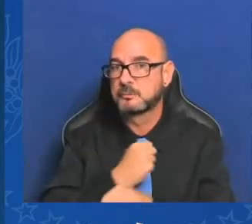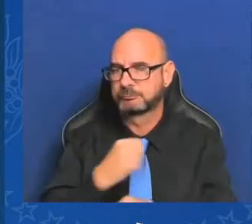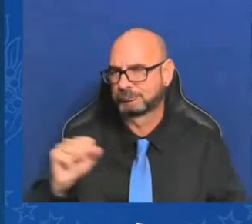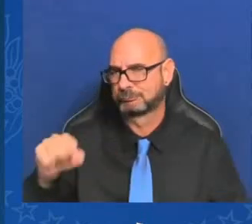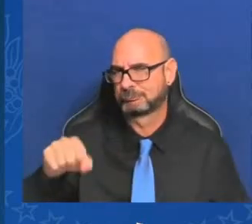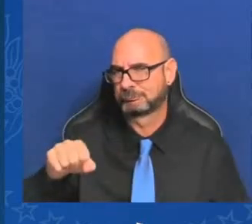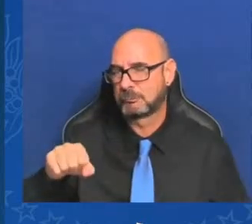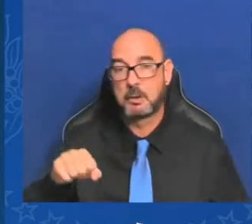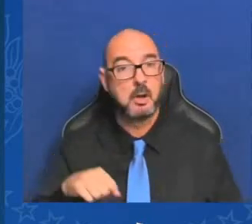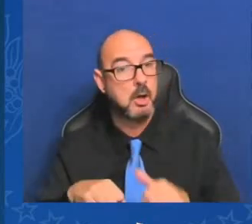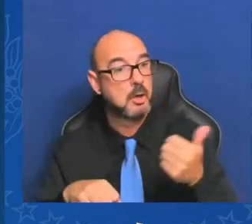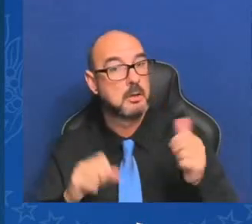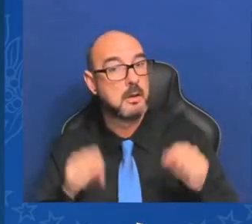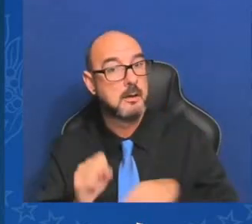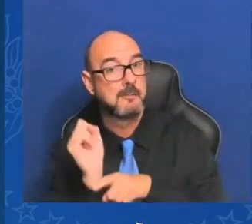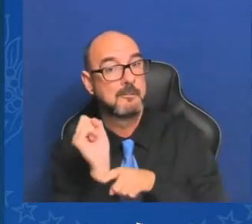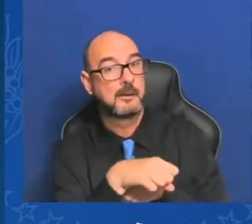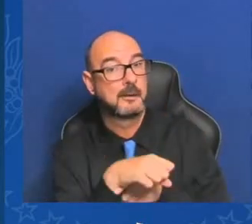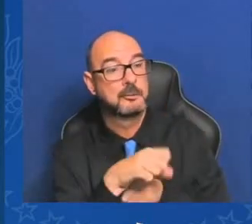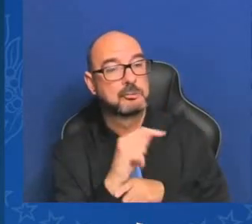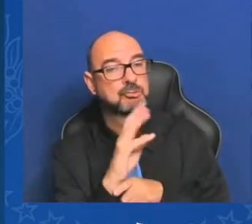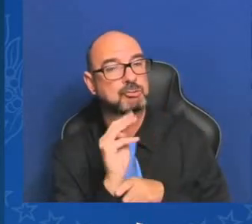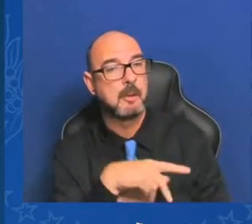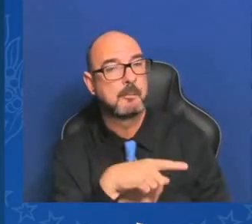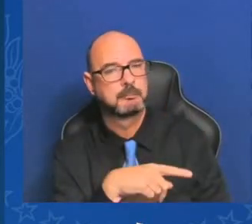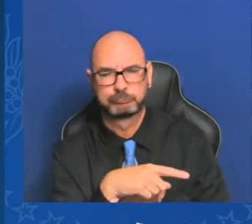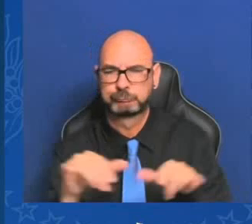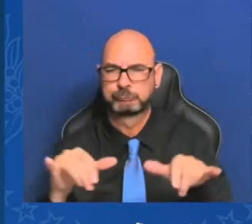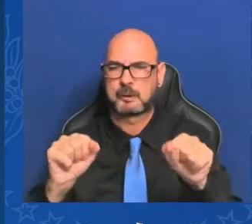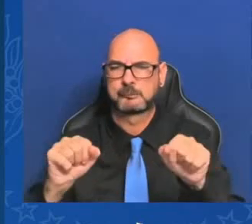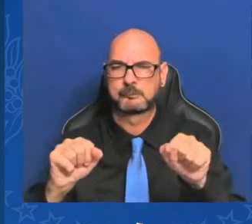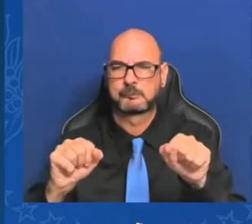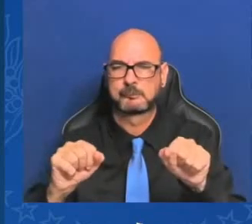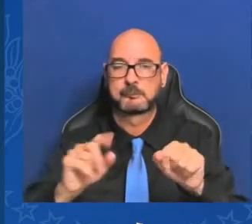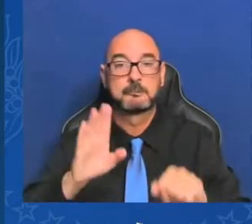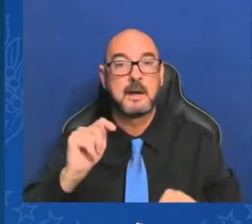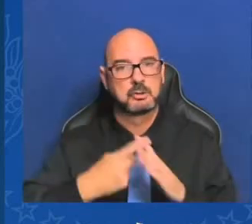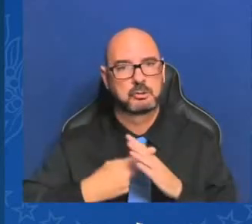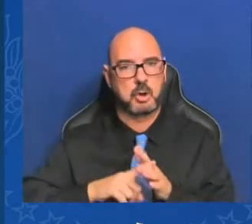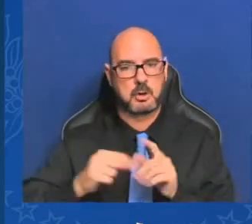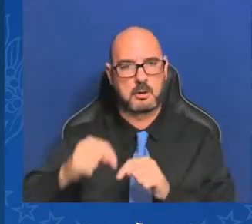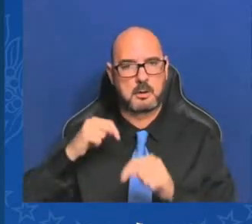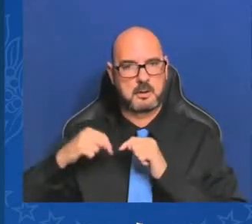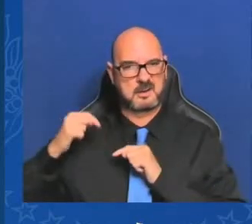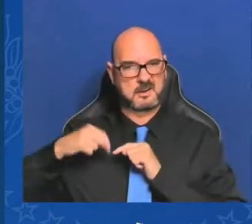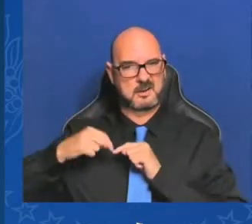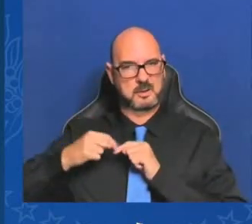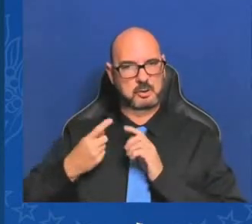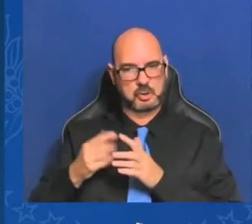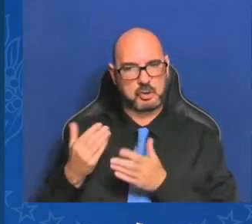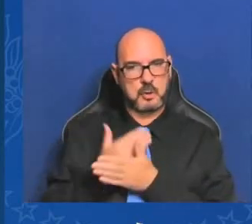but it's all to start from scratch, and, you know, we talk about, you know, money raised.